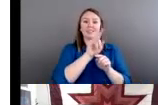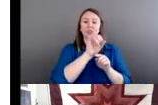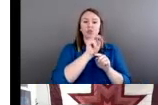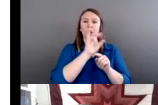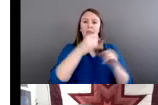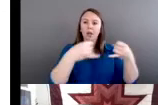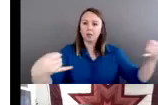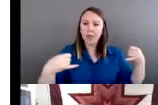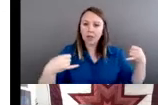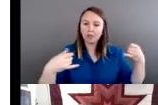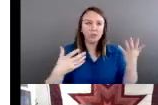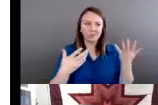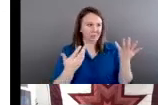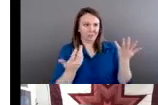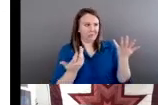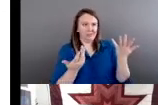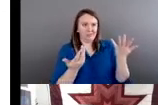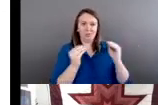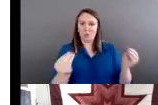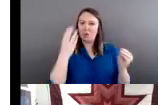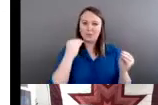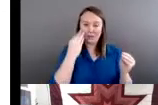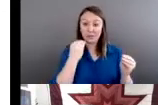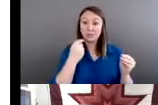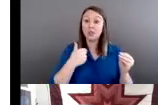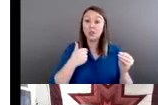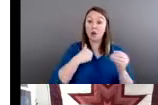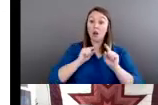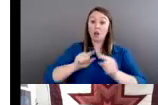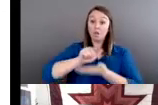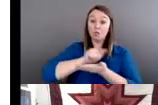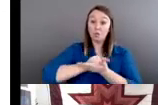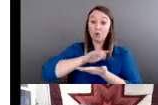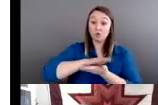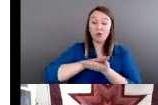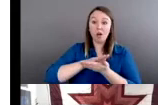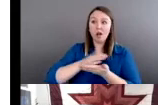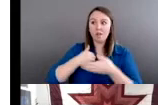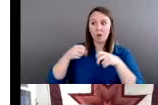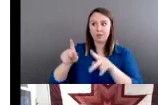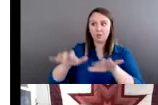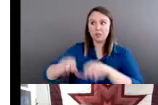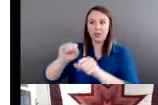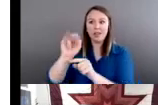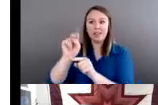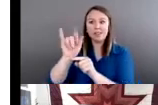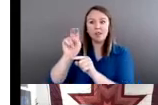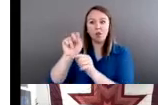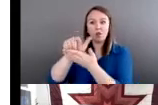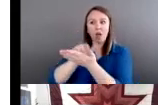school and had the opportunity to take Indian law for the first time, I was flabbergasted